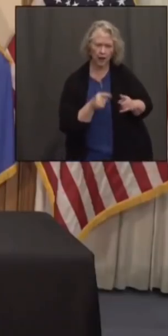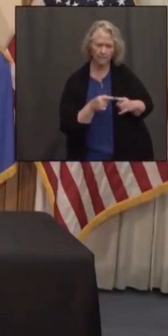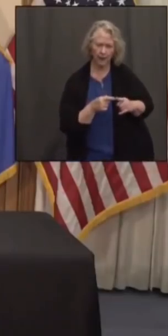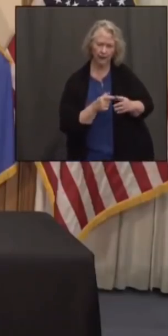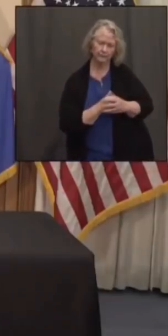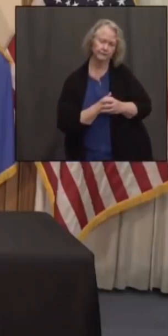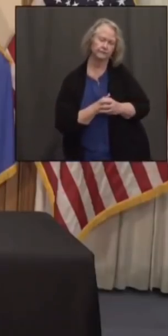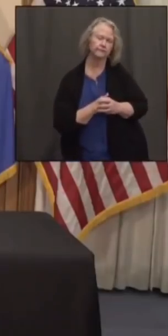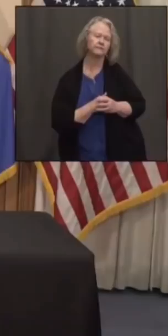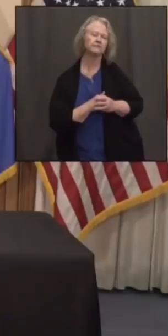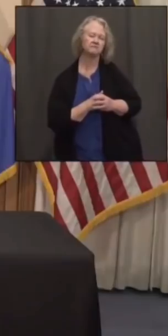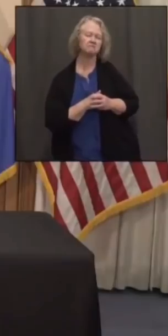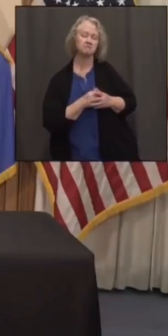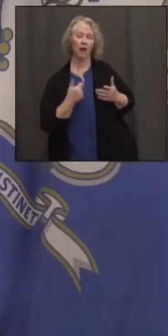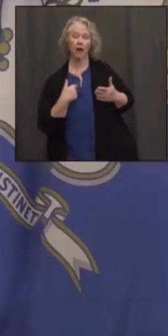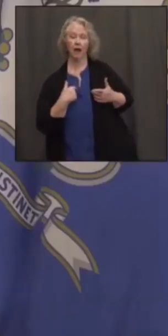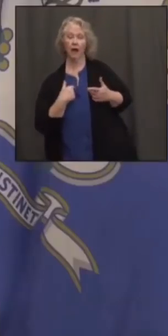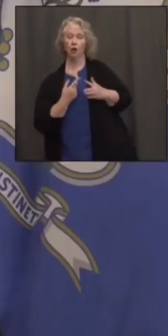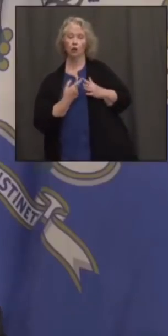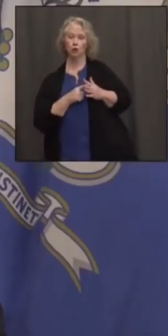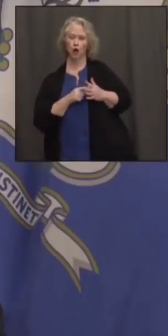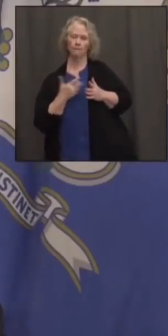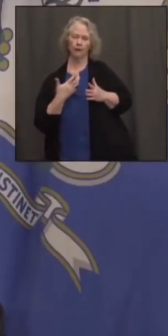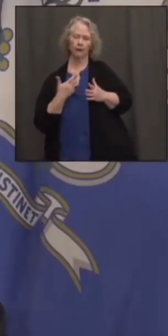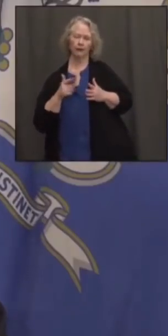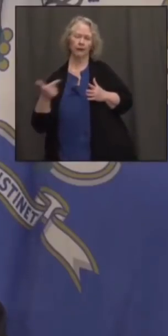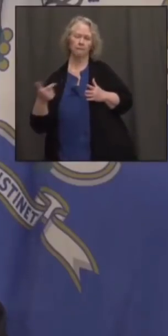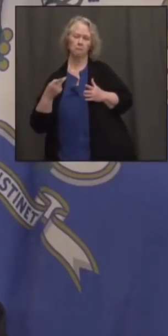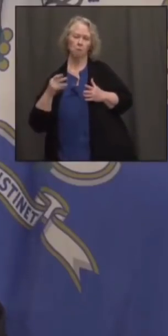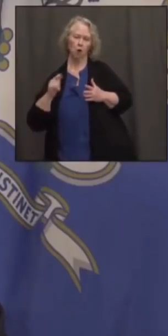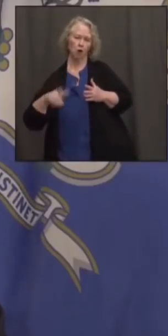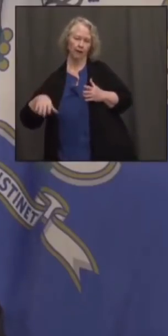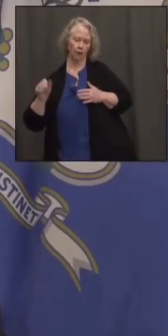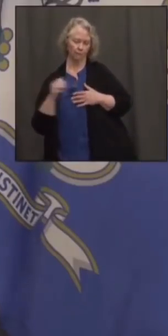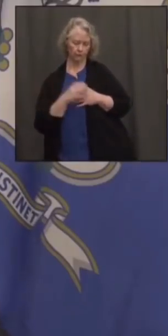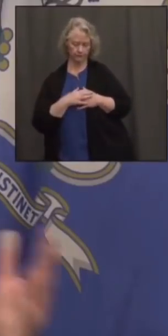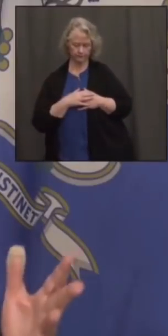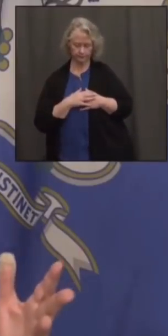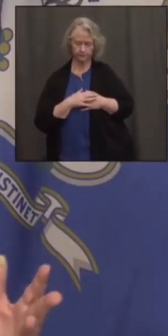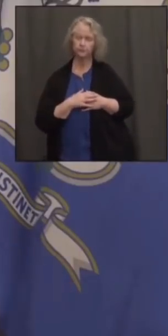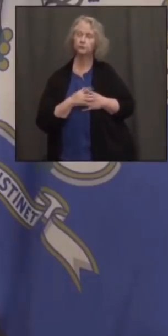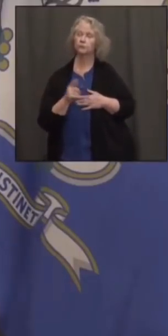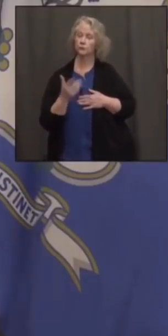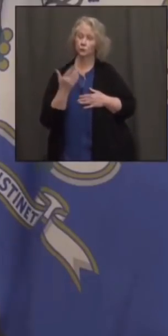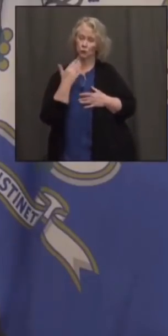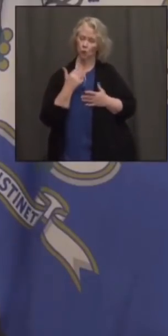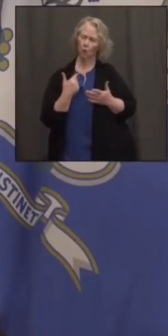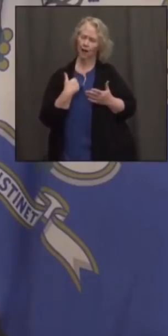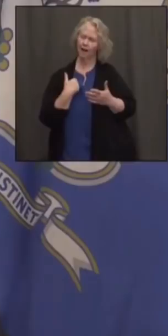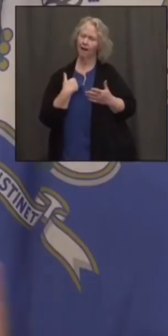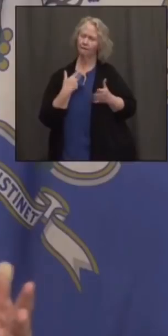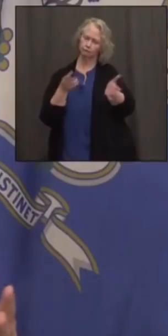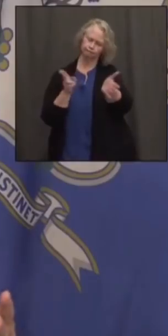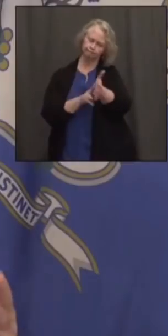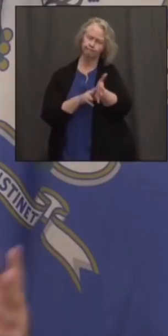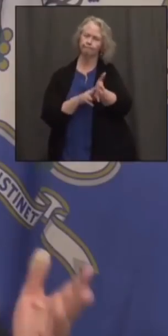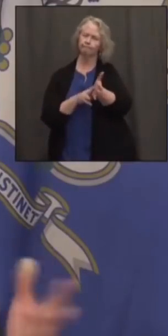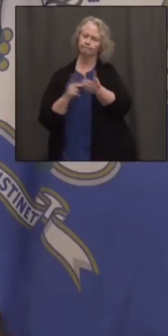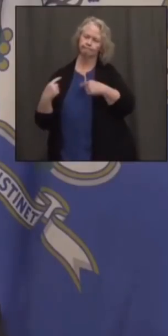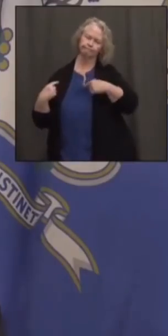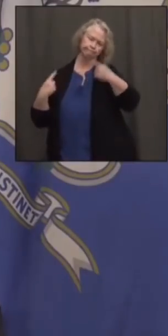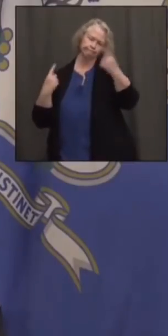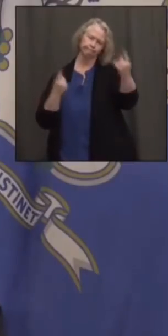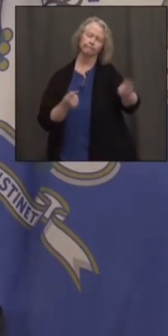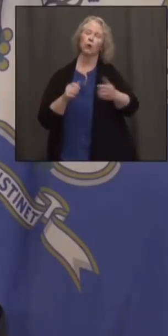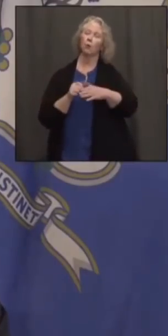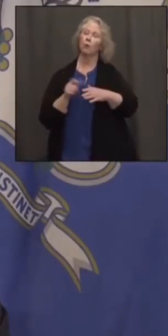Tech? I'll start, and then I'll pass it right over to Paul. But look, as you know, we have a longstanding compact with the tribes. They were first